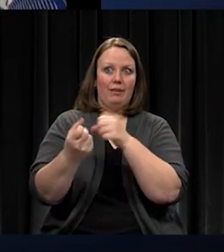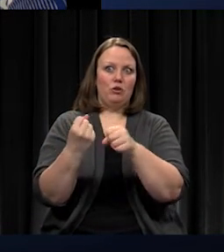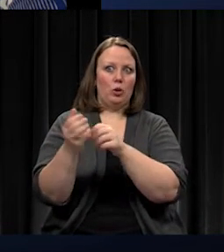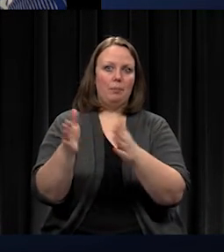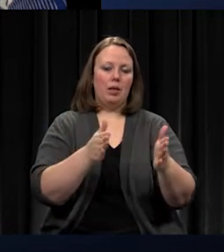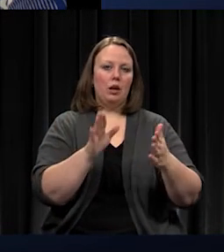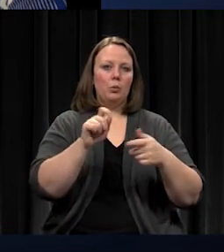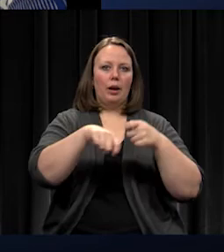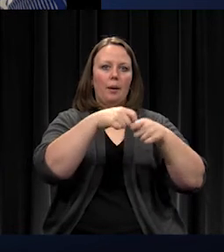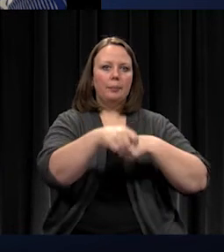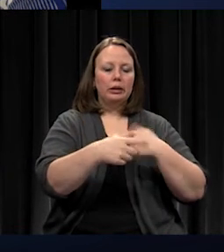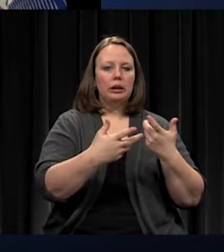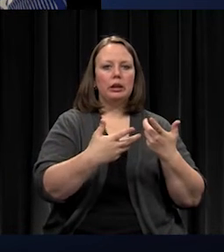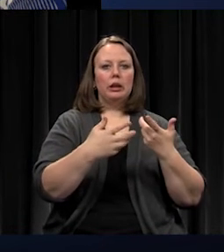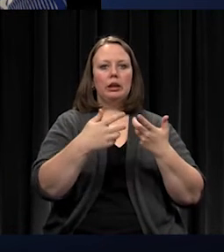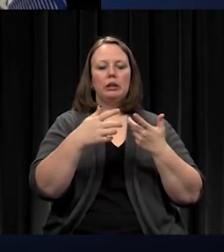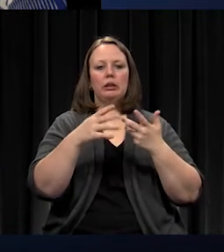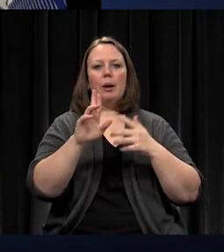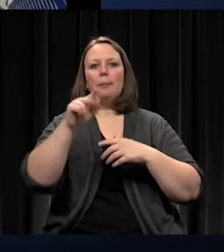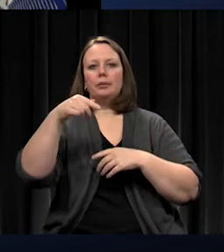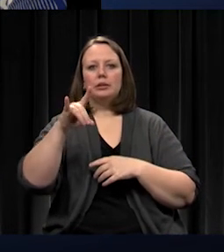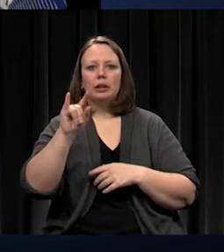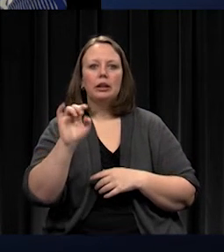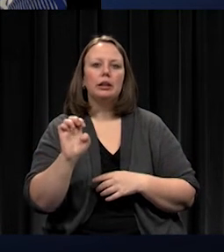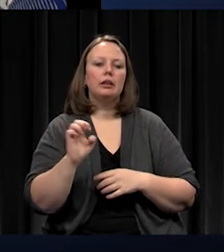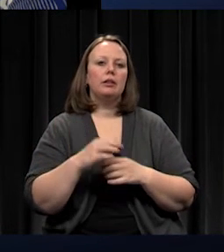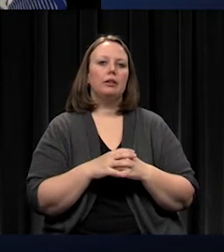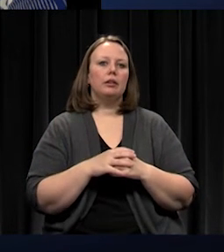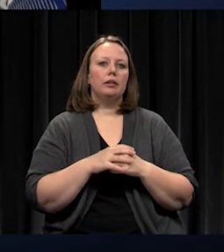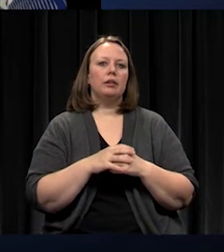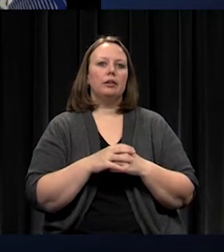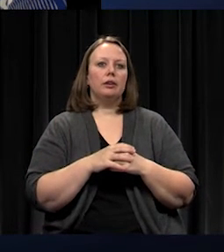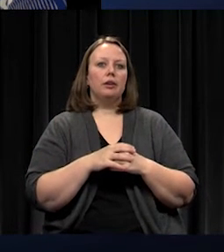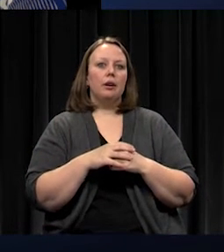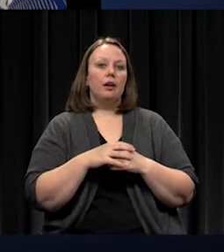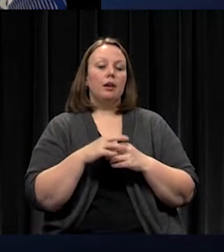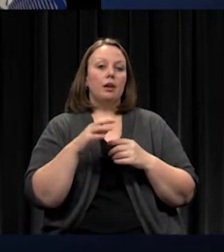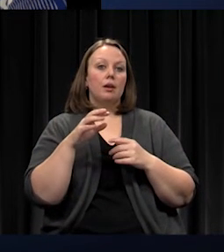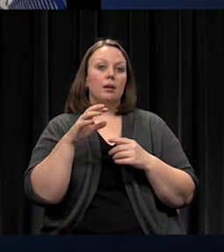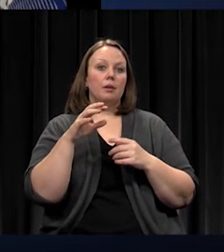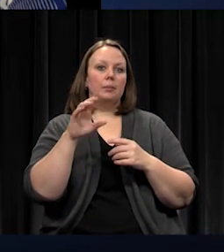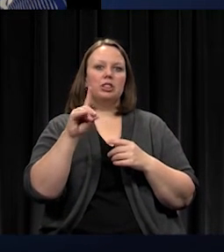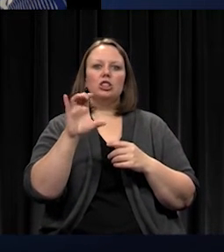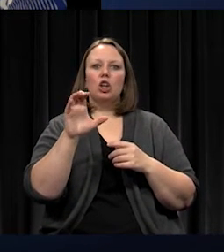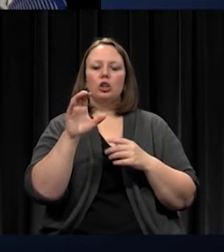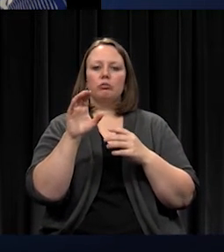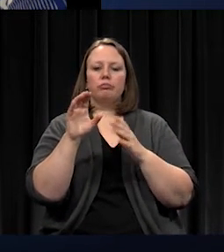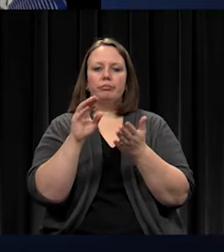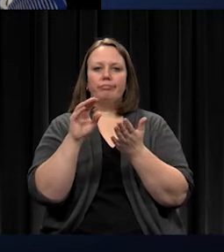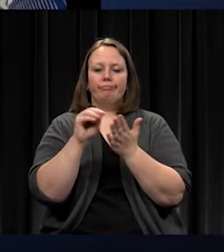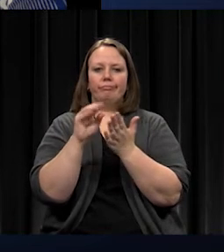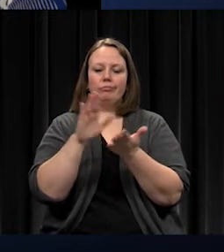system, our document imaging system, and our special education hardware and software.